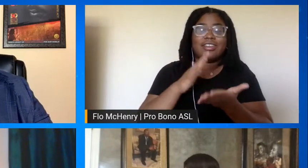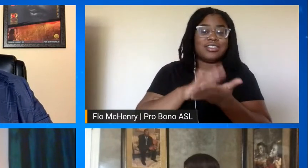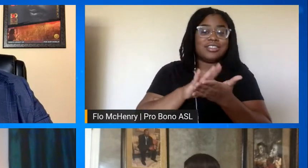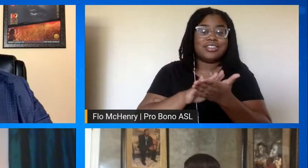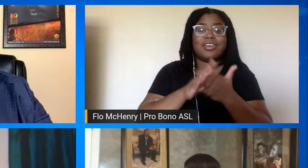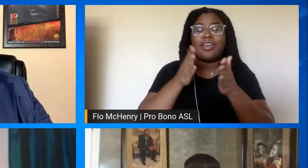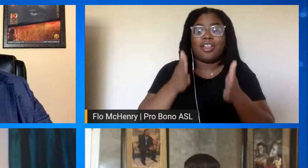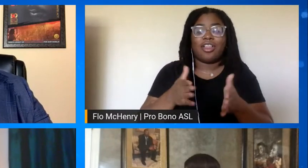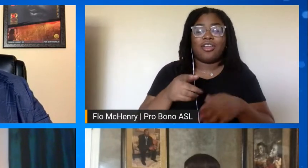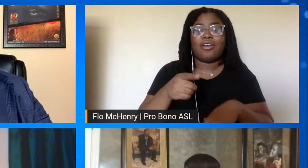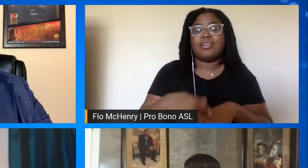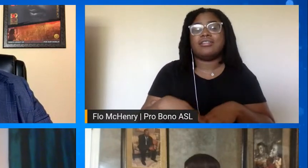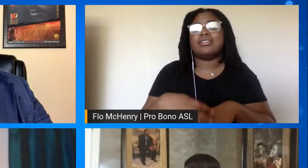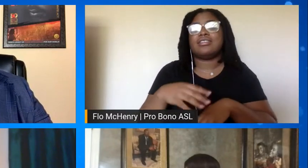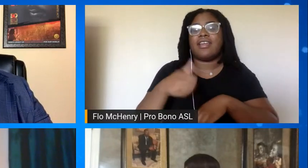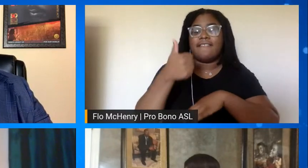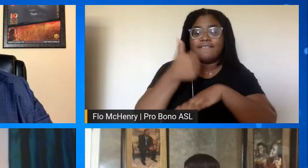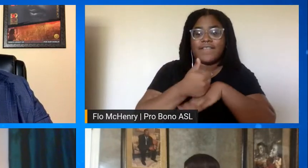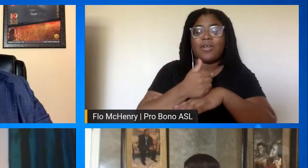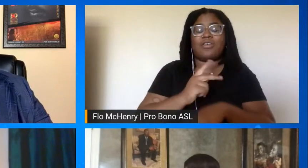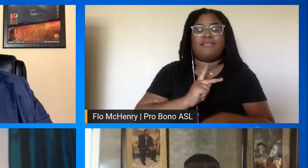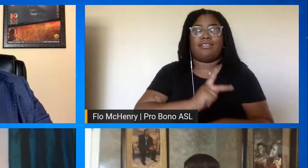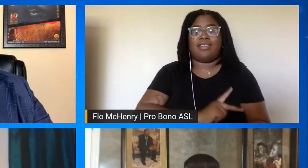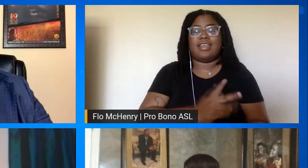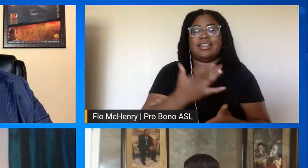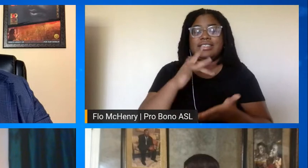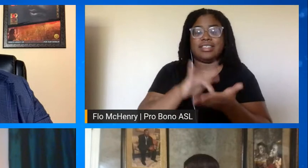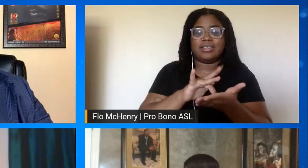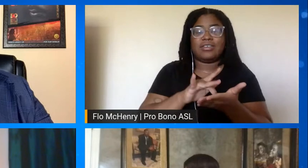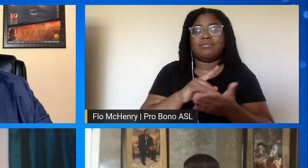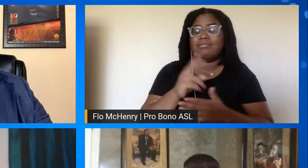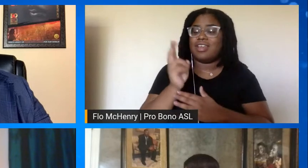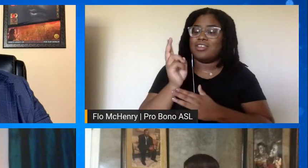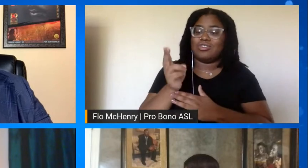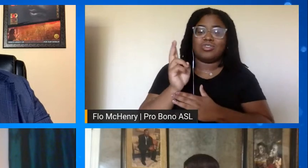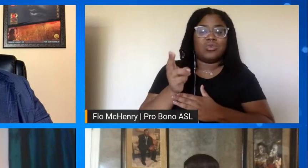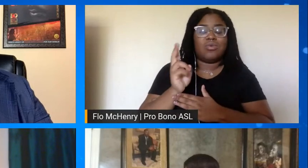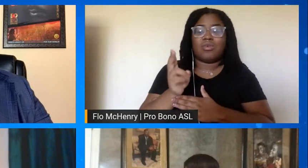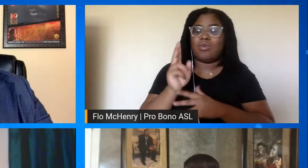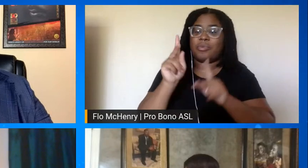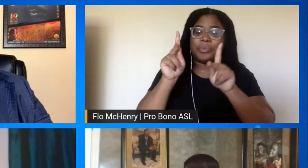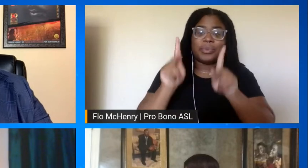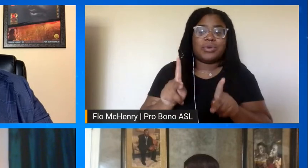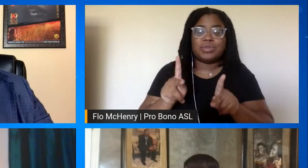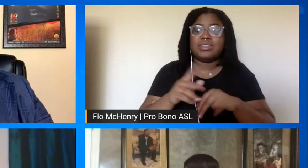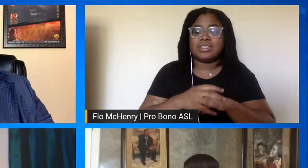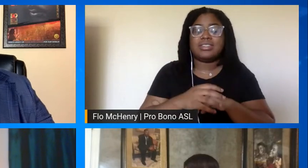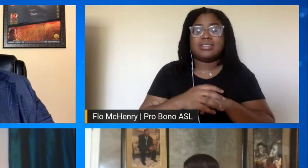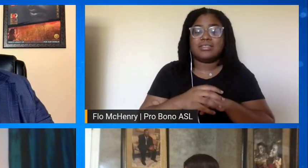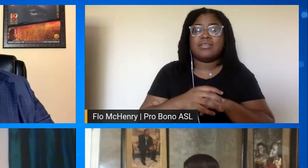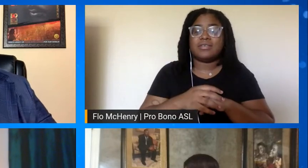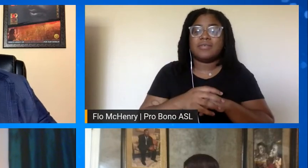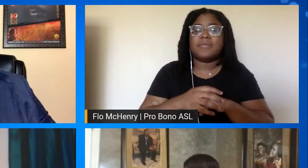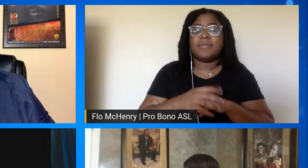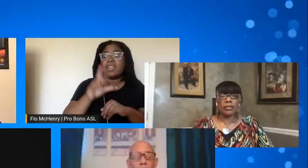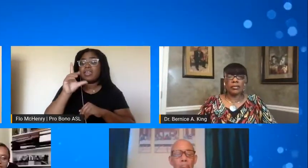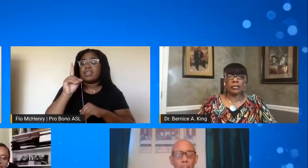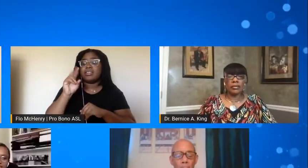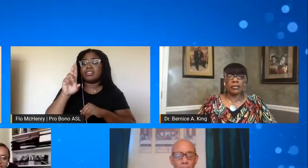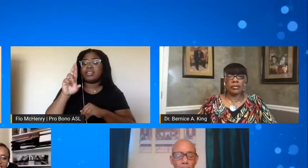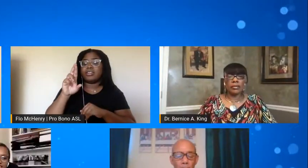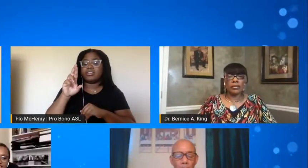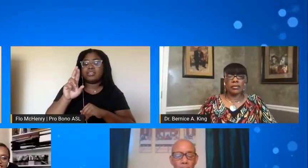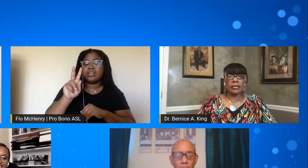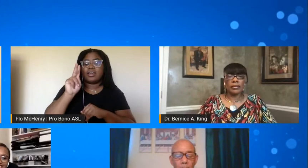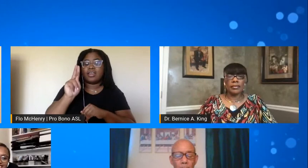scott king the founder of the king centers well as many historical figures and issues and topics dr kalisha graves